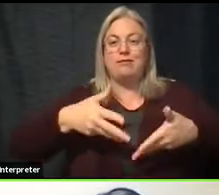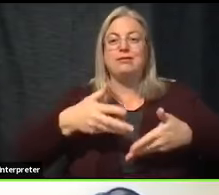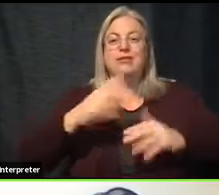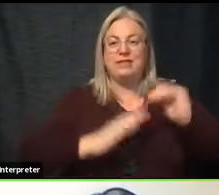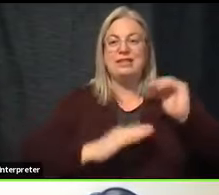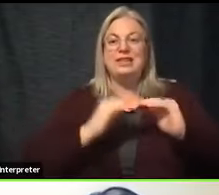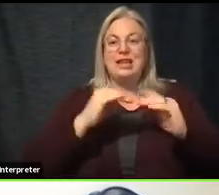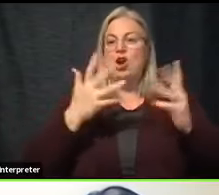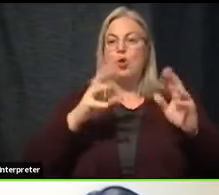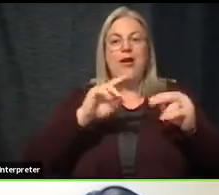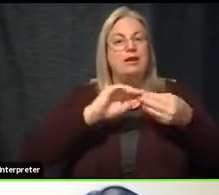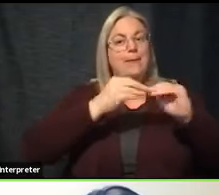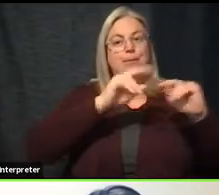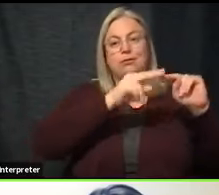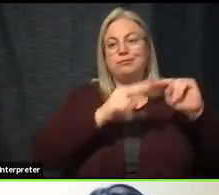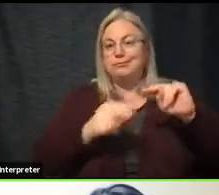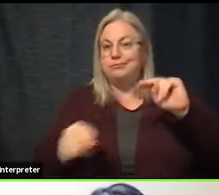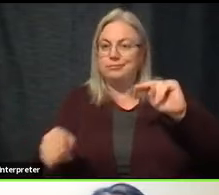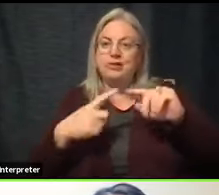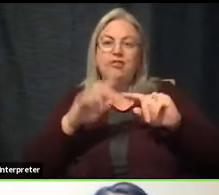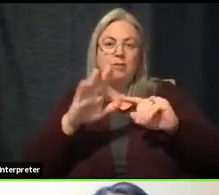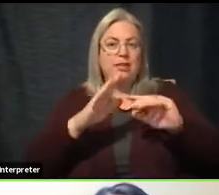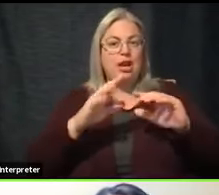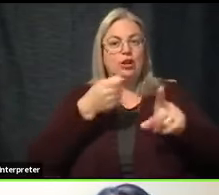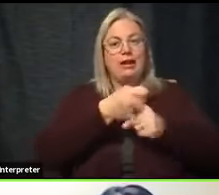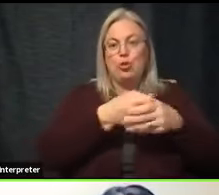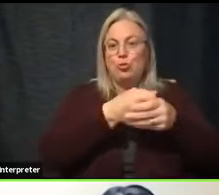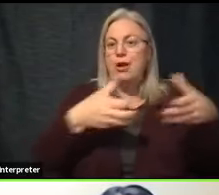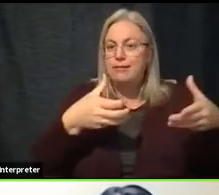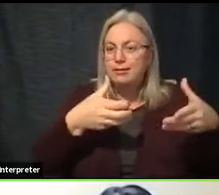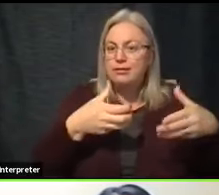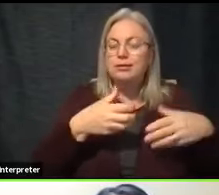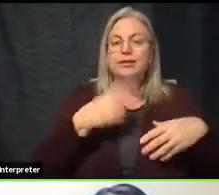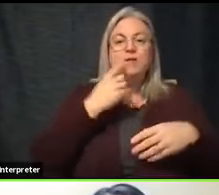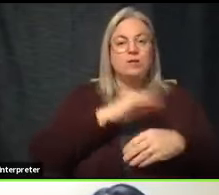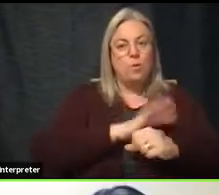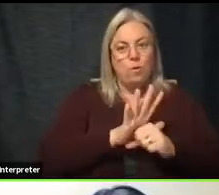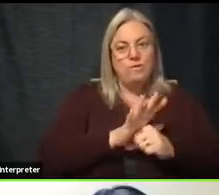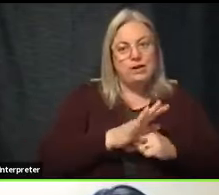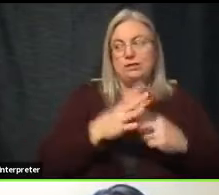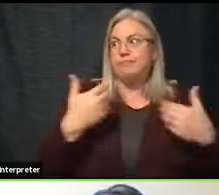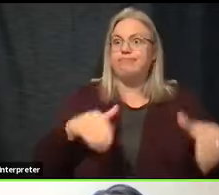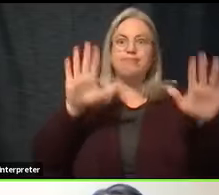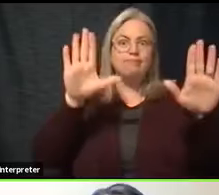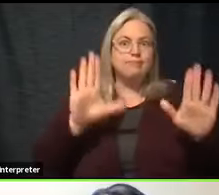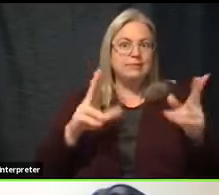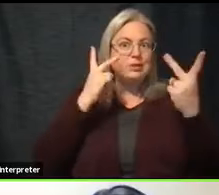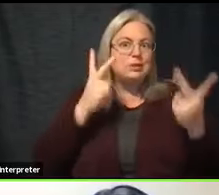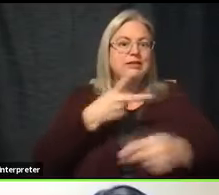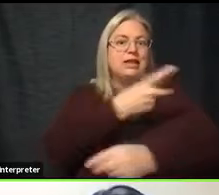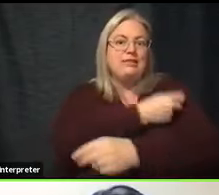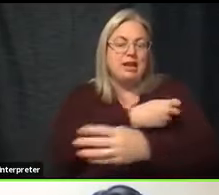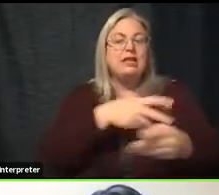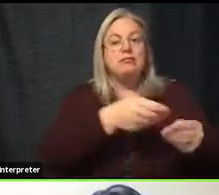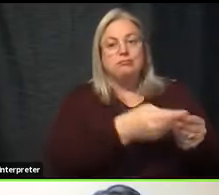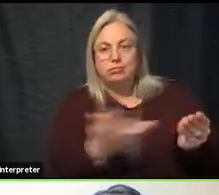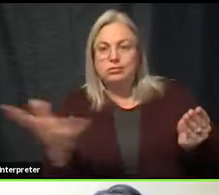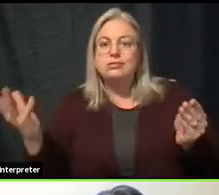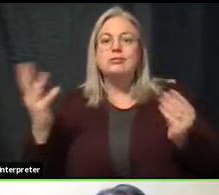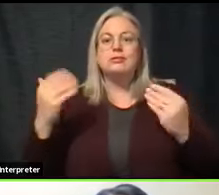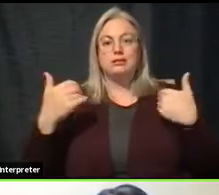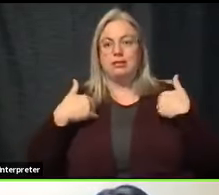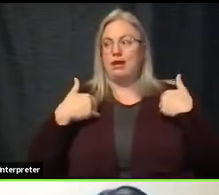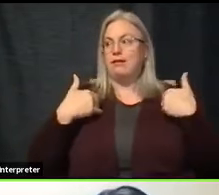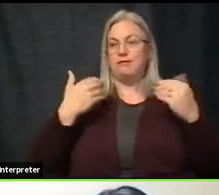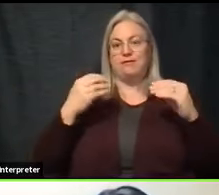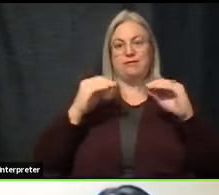that downward slide from their outbreak. So it's really incredible to see as these vaccines have rolled out, as we've gotten the coverage,